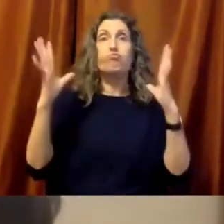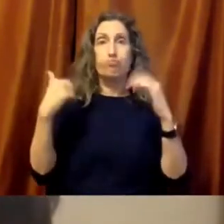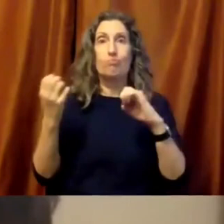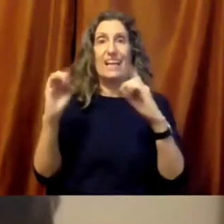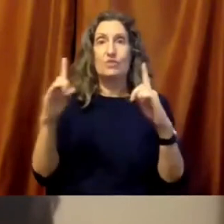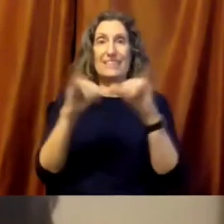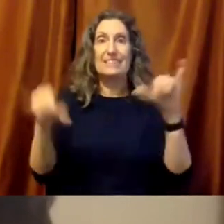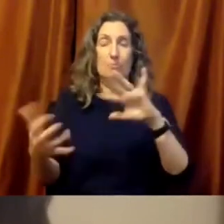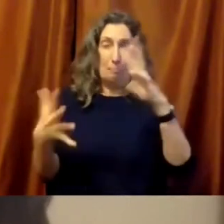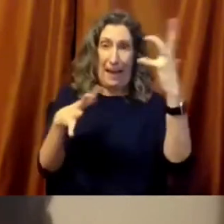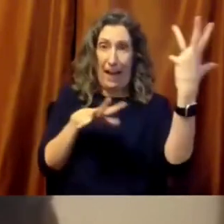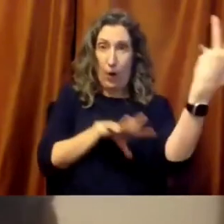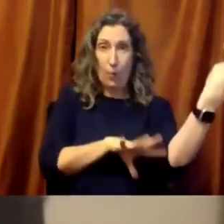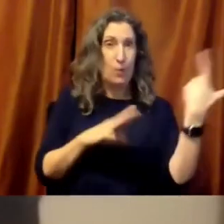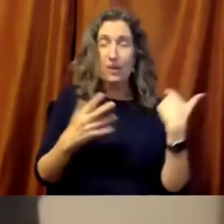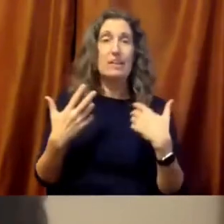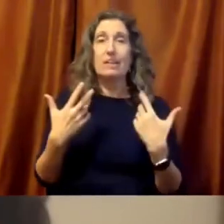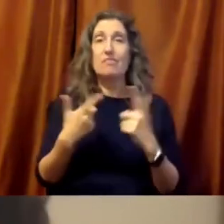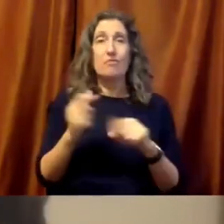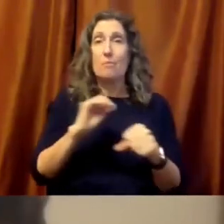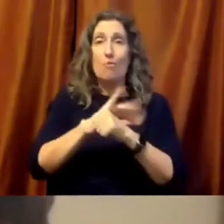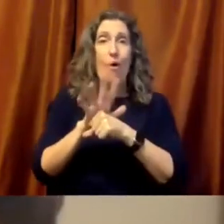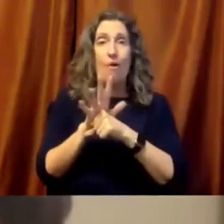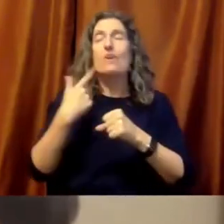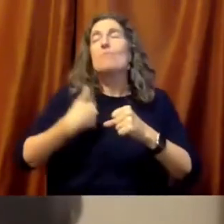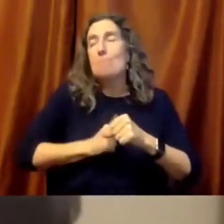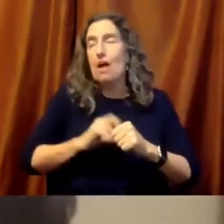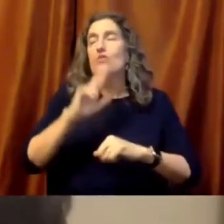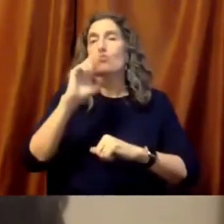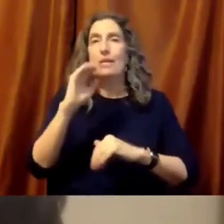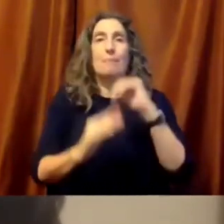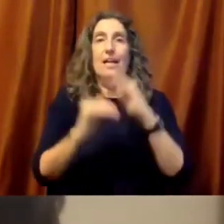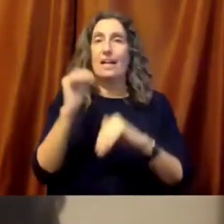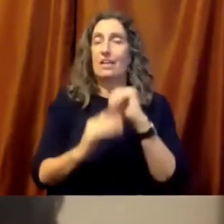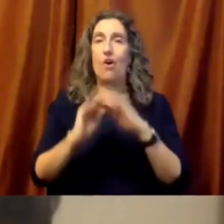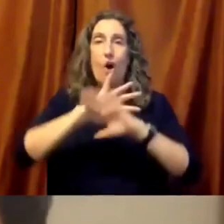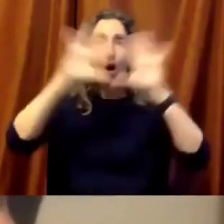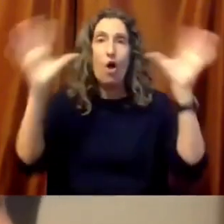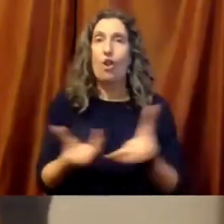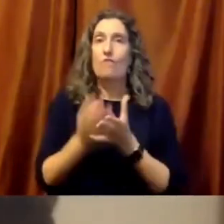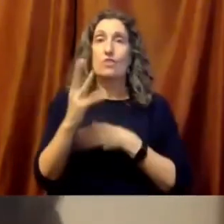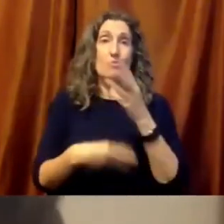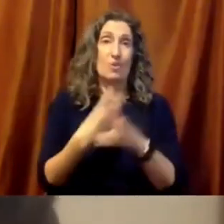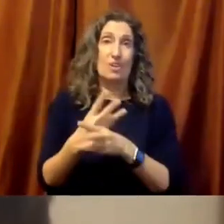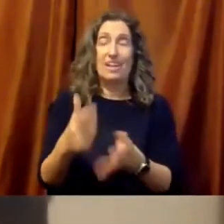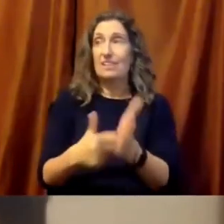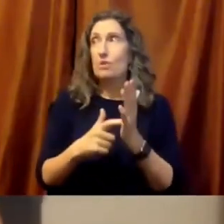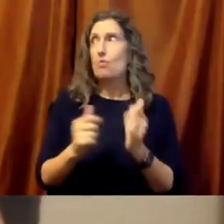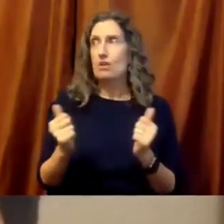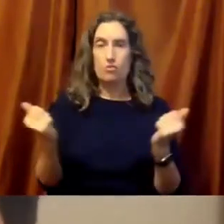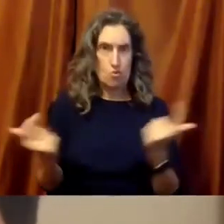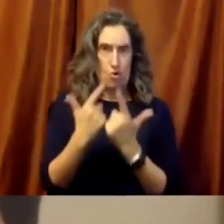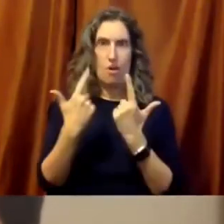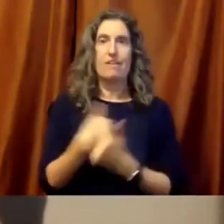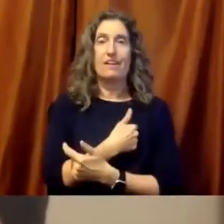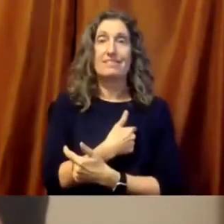immediate crisis of rebuilding education systems ravaged by this pandemic. It's going to require all hands on deck